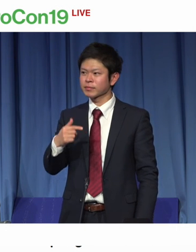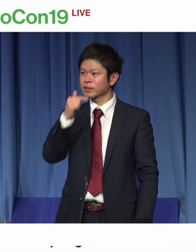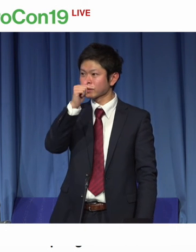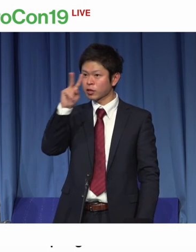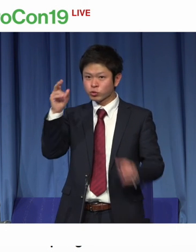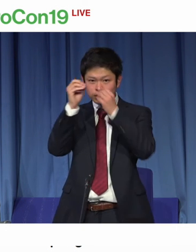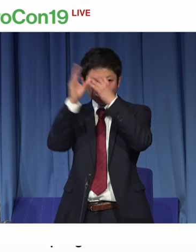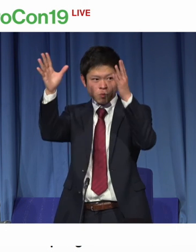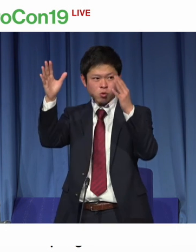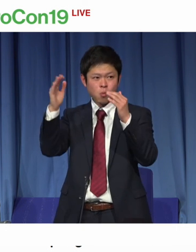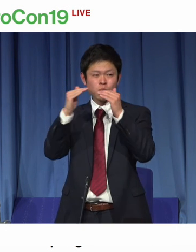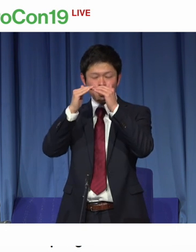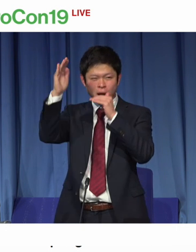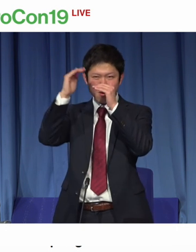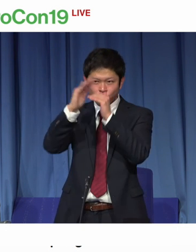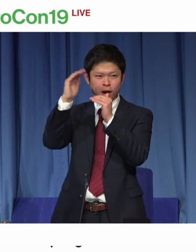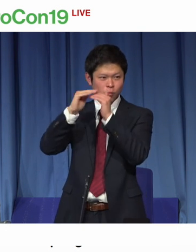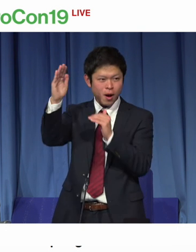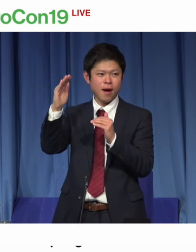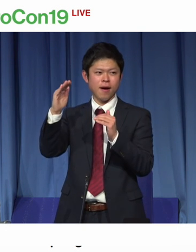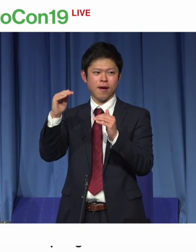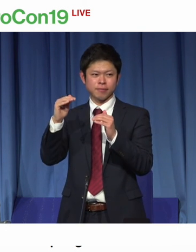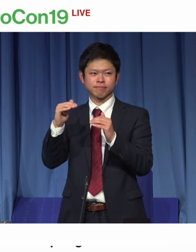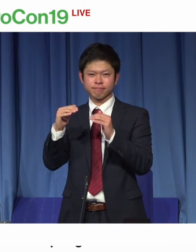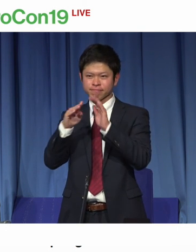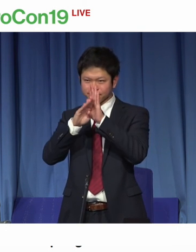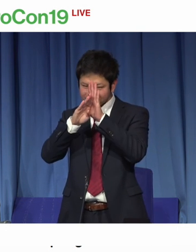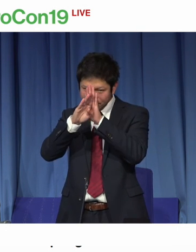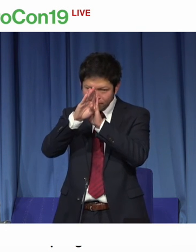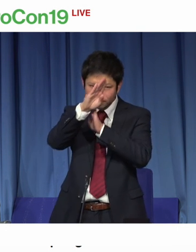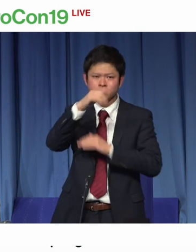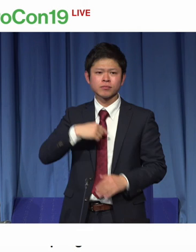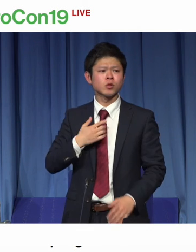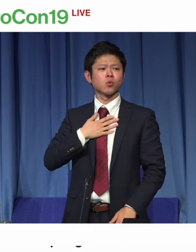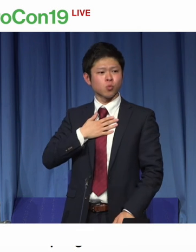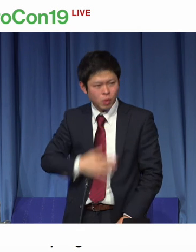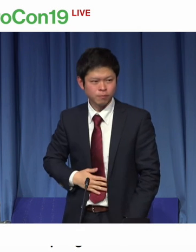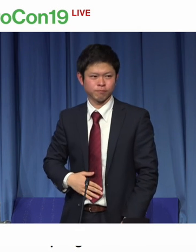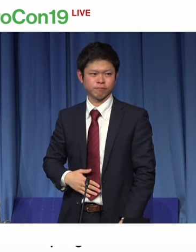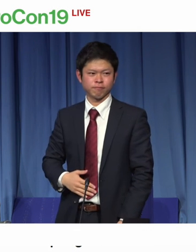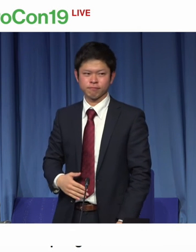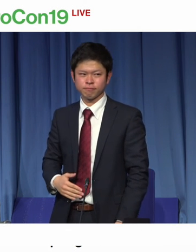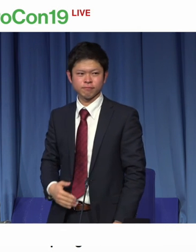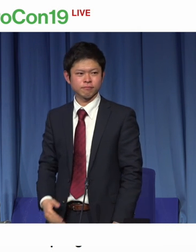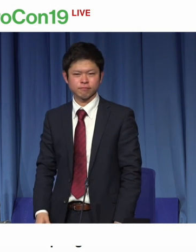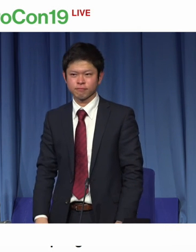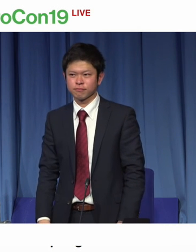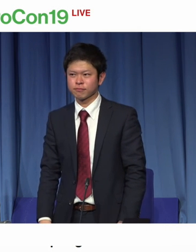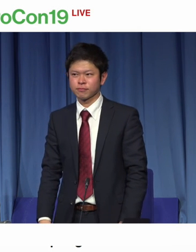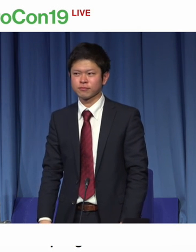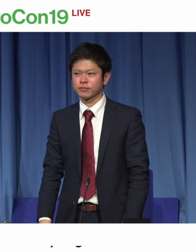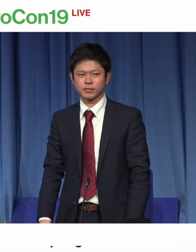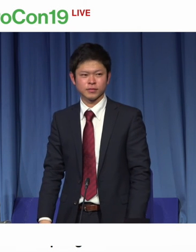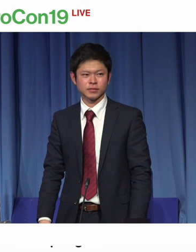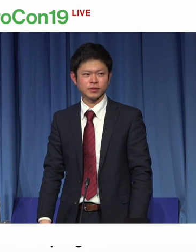for the captioning. And like this, deaf and